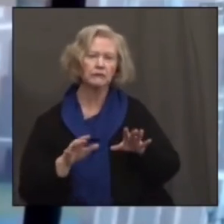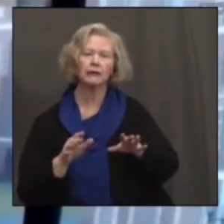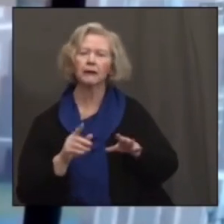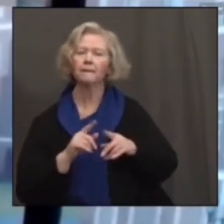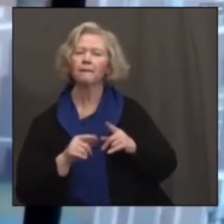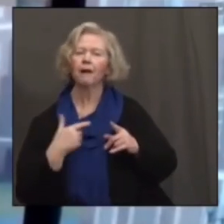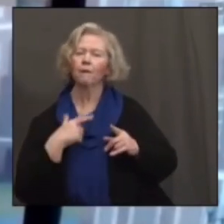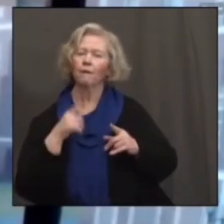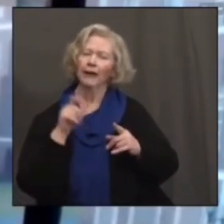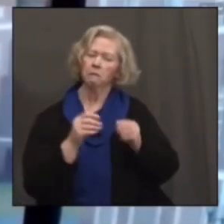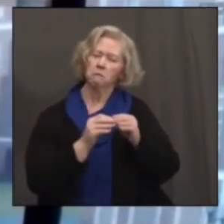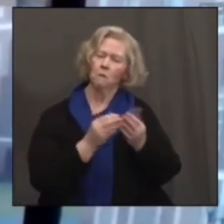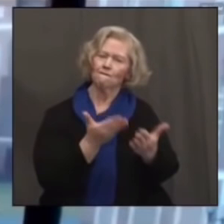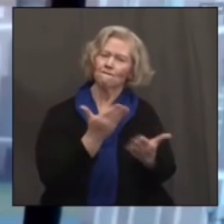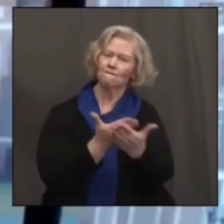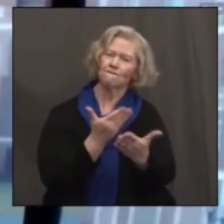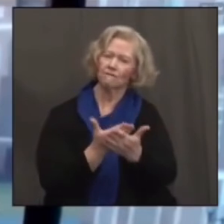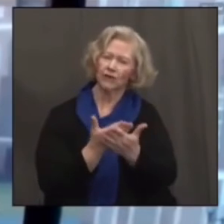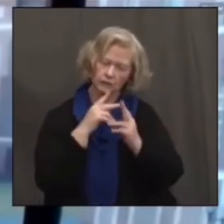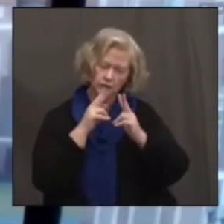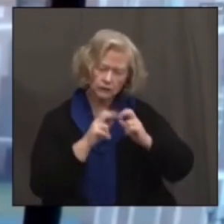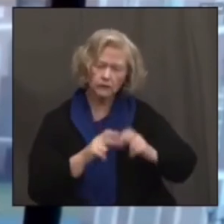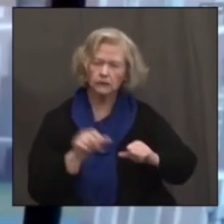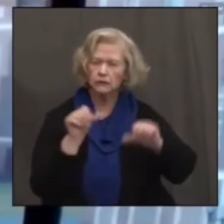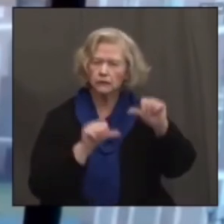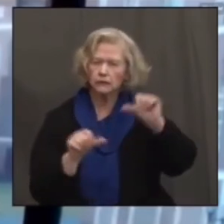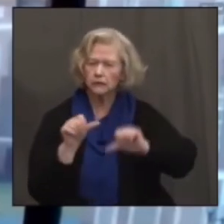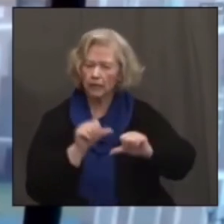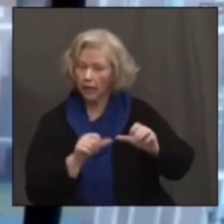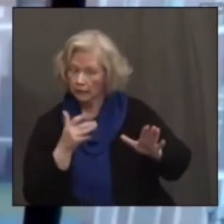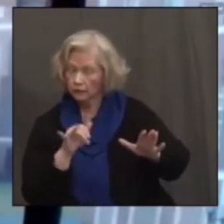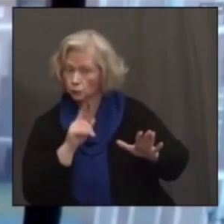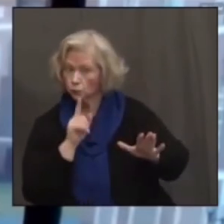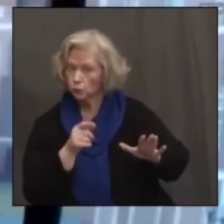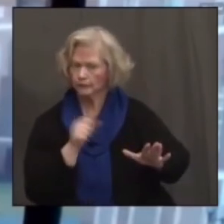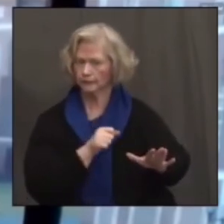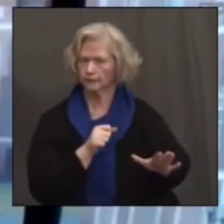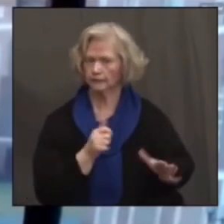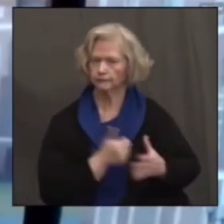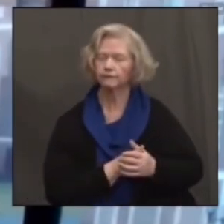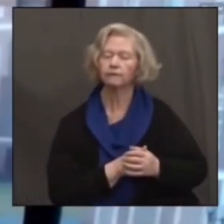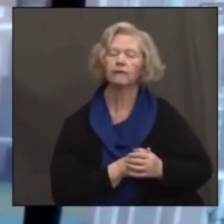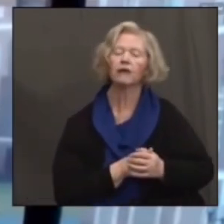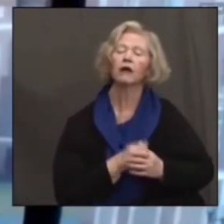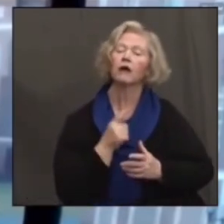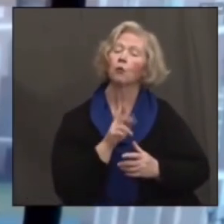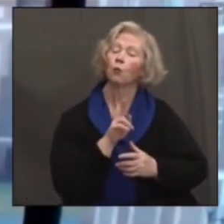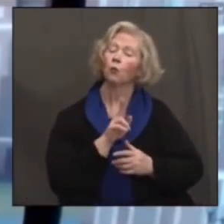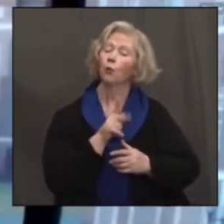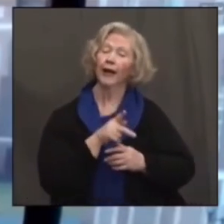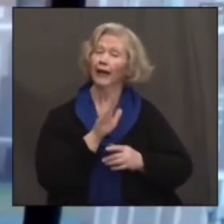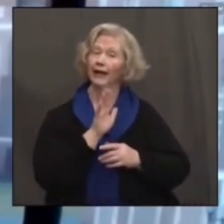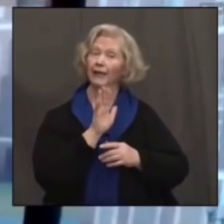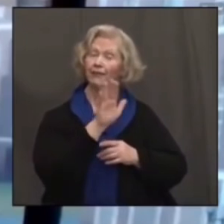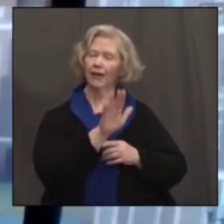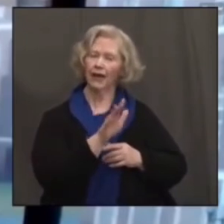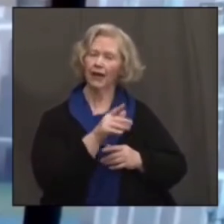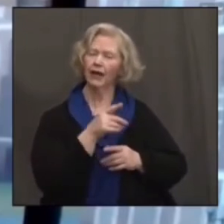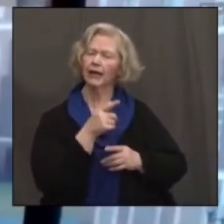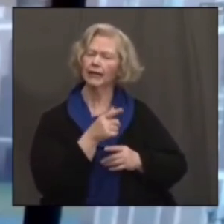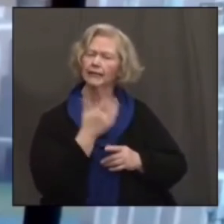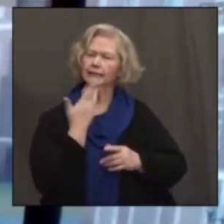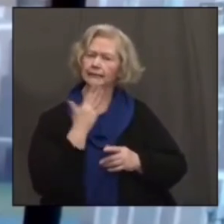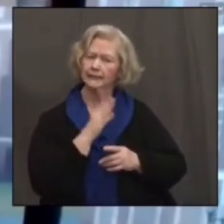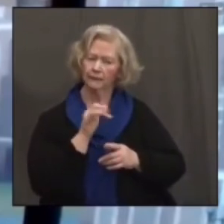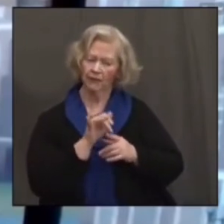epidemiological evidence that that, in fact, is the case. What's particularly concerning about the UK variant is they harbor certain mutations